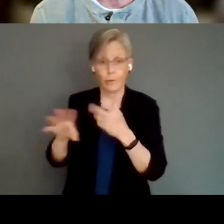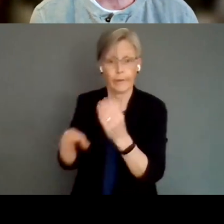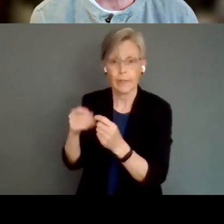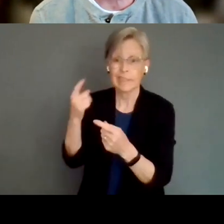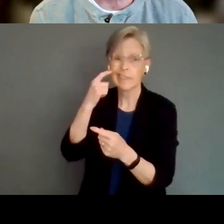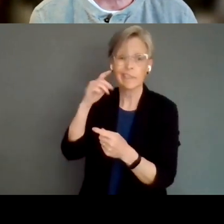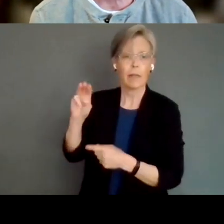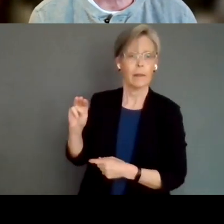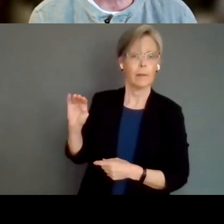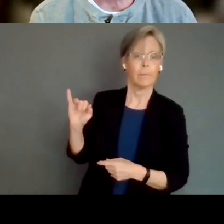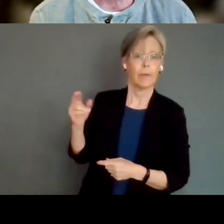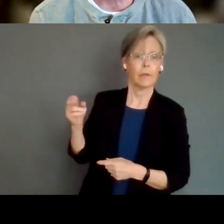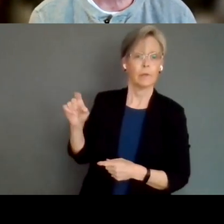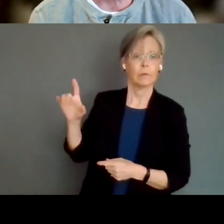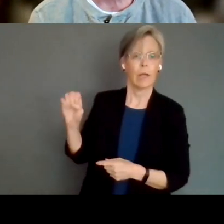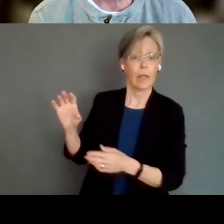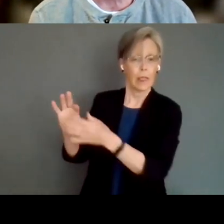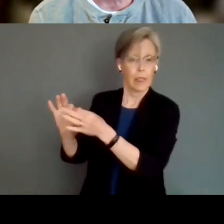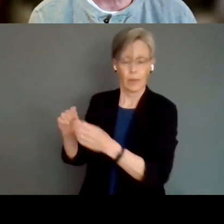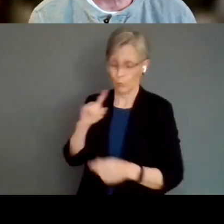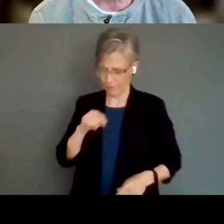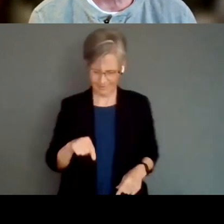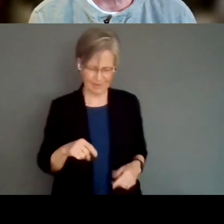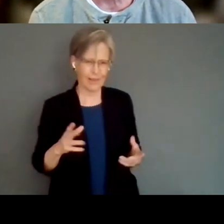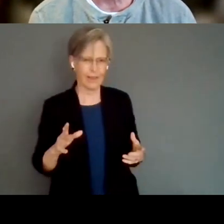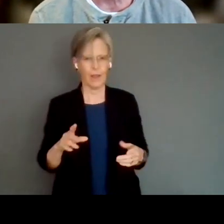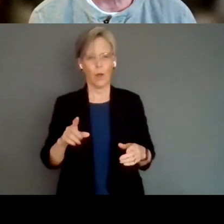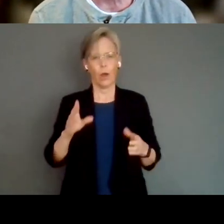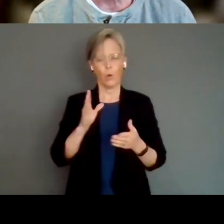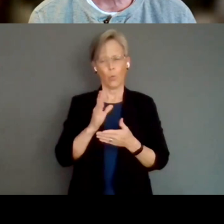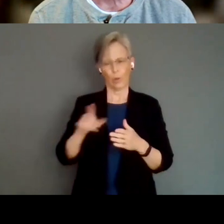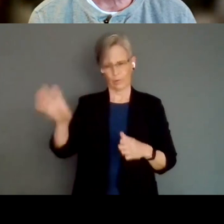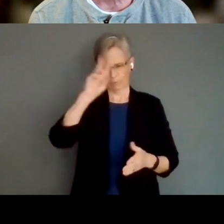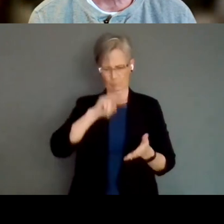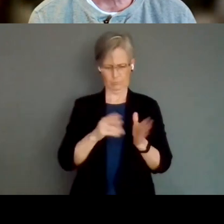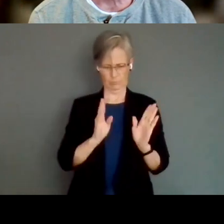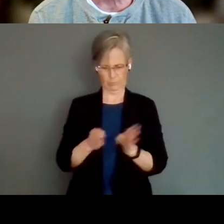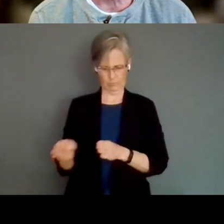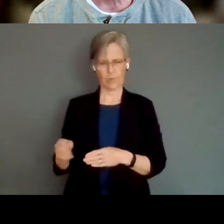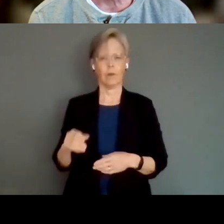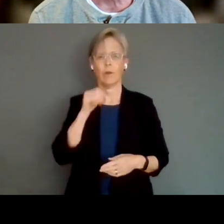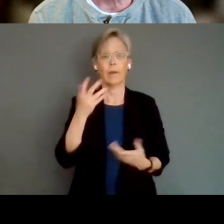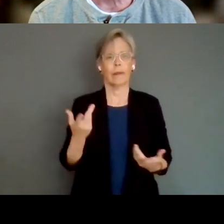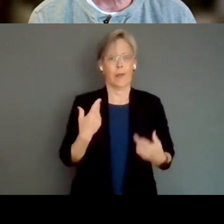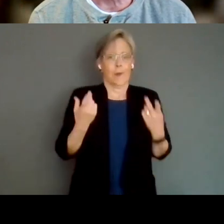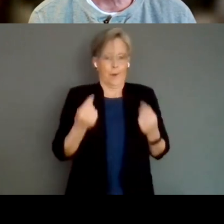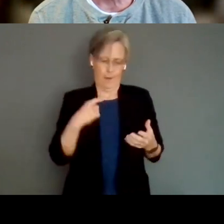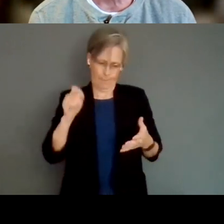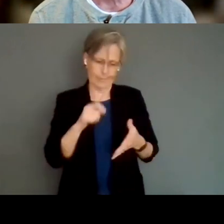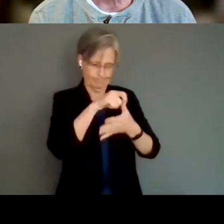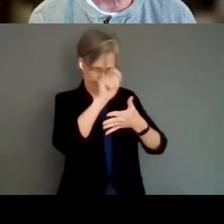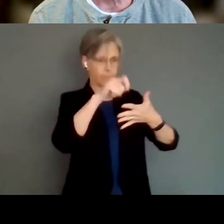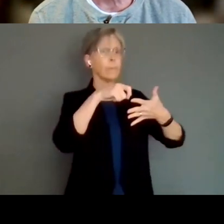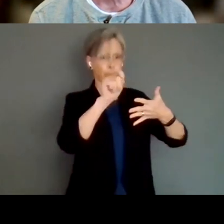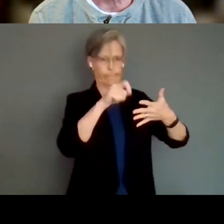Michelle said. The underlying principle of intentionality, right? It's not just doing things for the sake of doing it. It's not doing it to